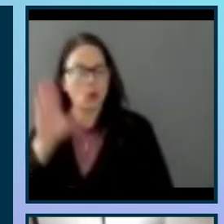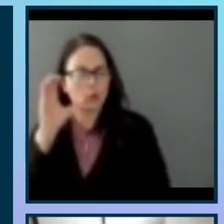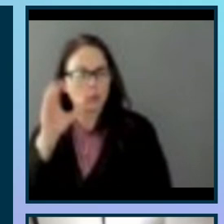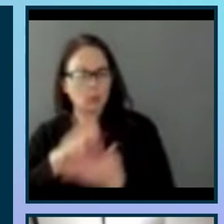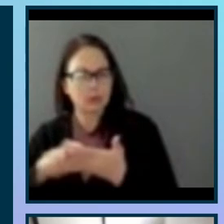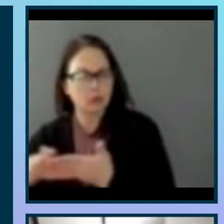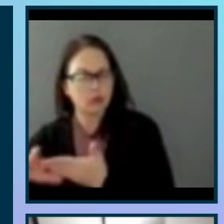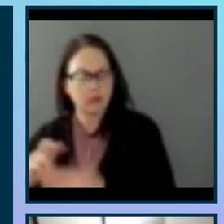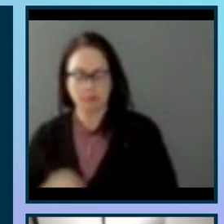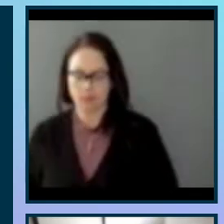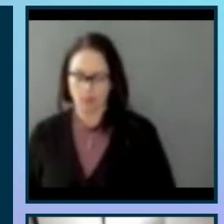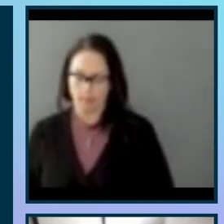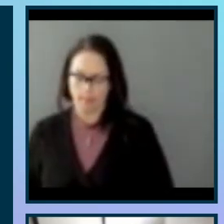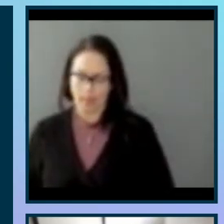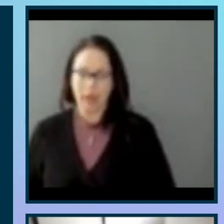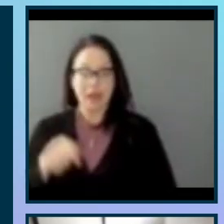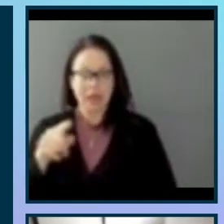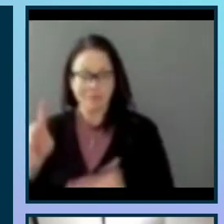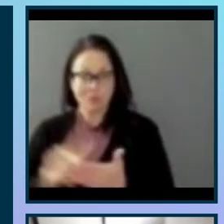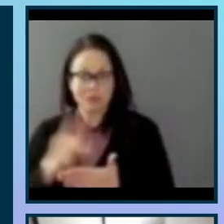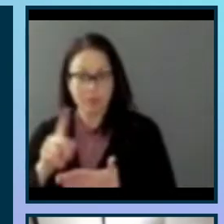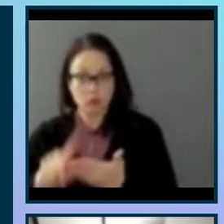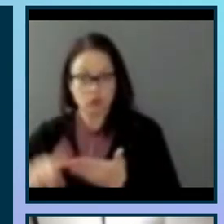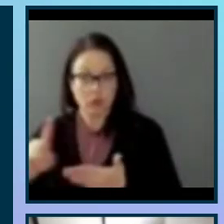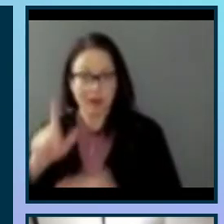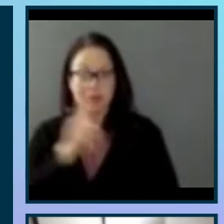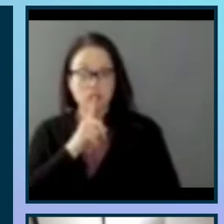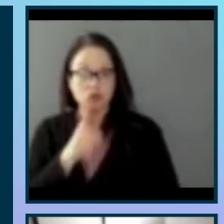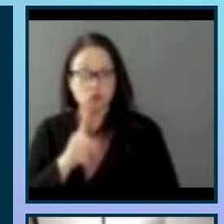And have you double-checked the truth of your assumptions?